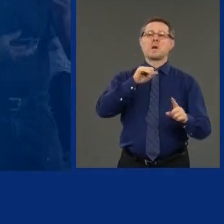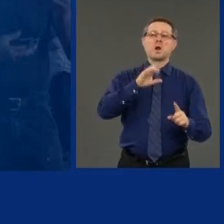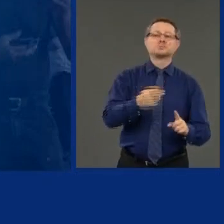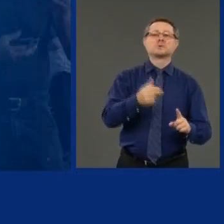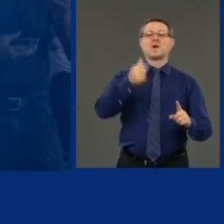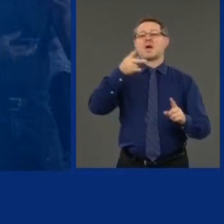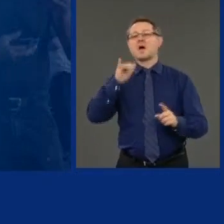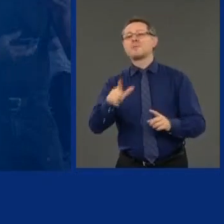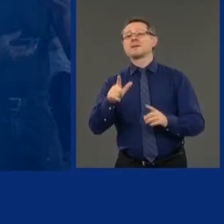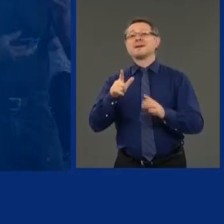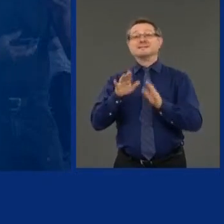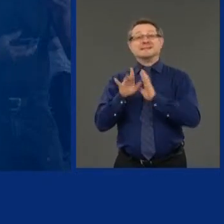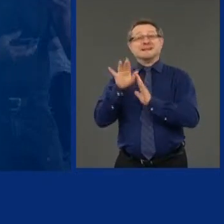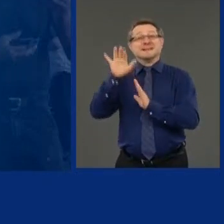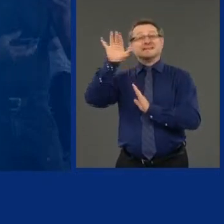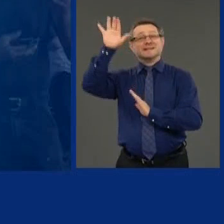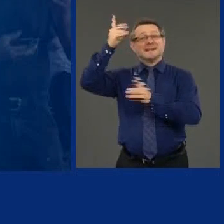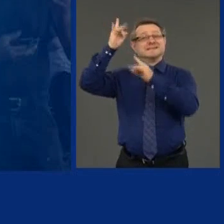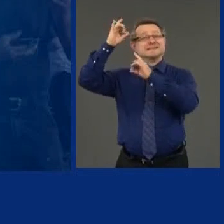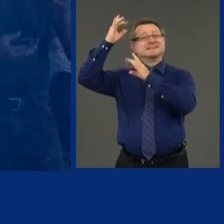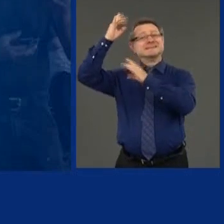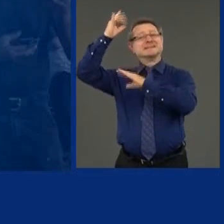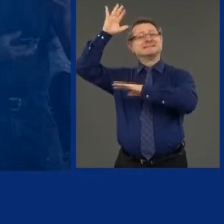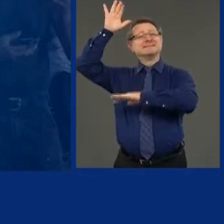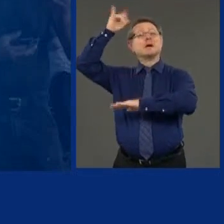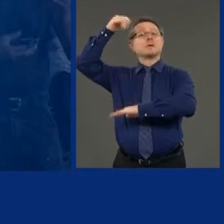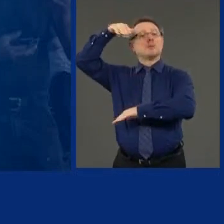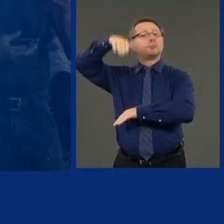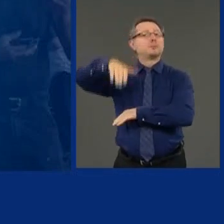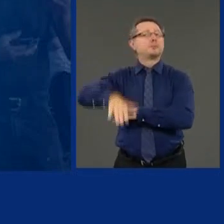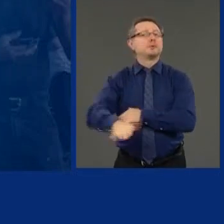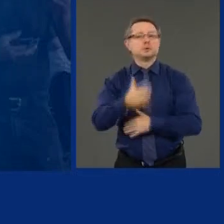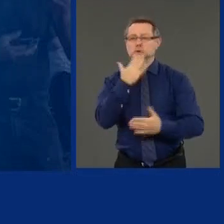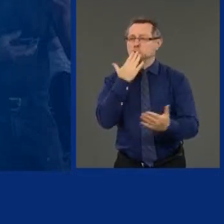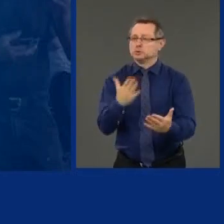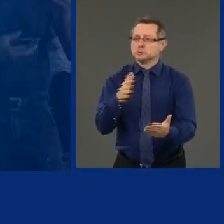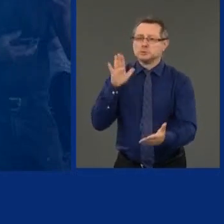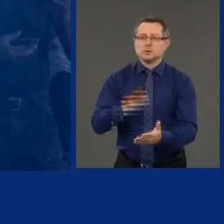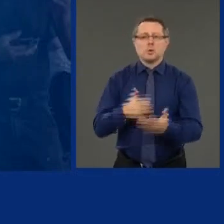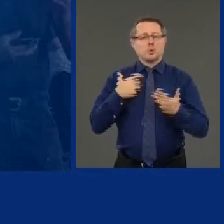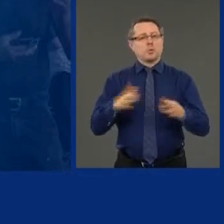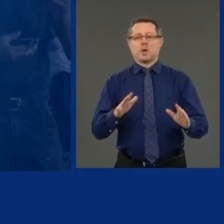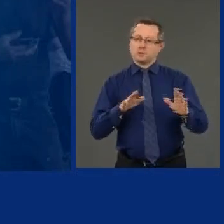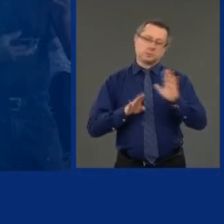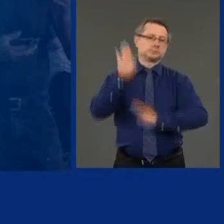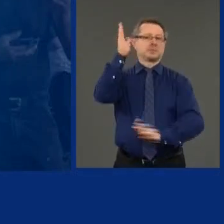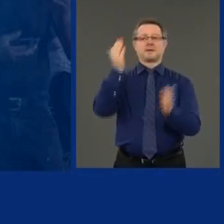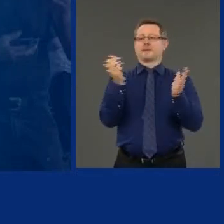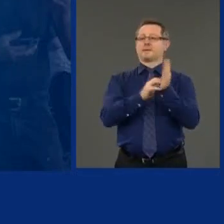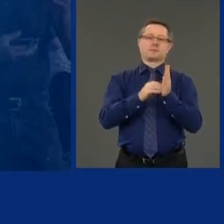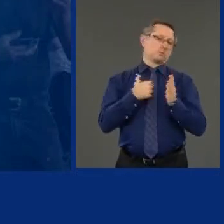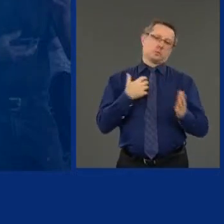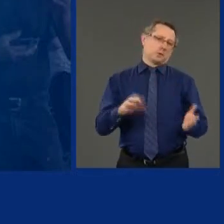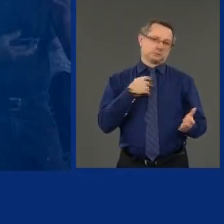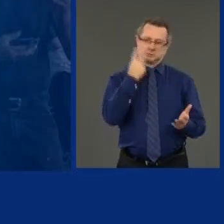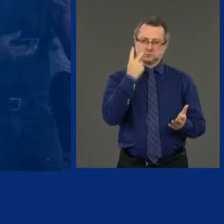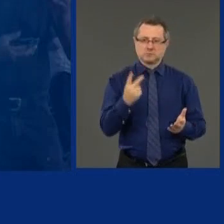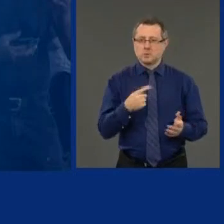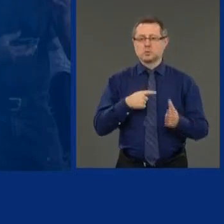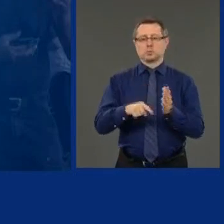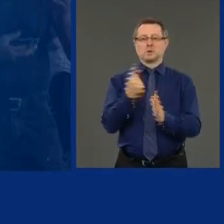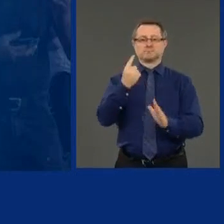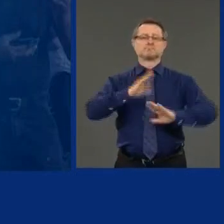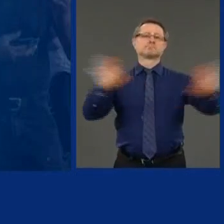Yorkers flattened the curve. But we don't want to do it again, right? One and done. Thank you.